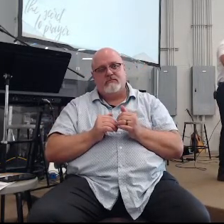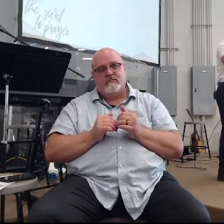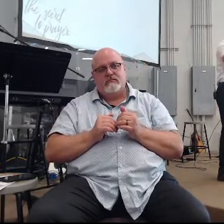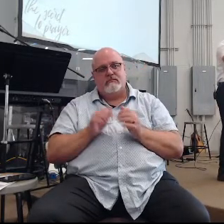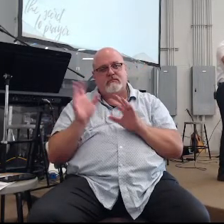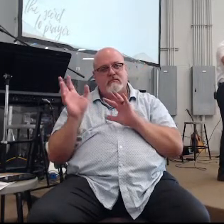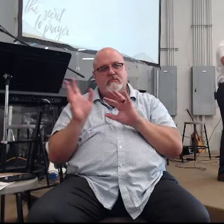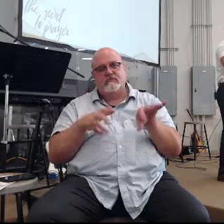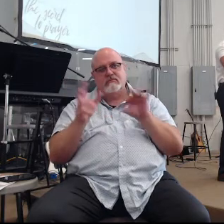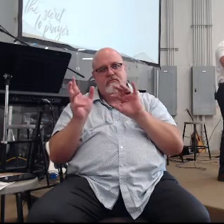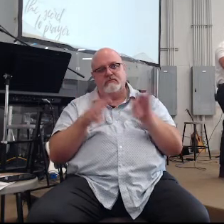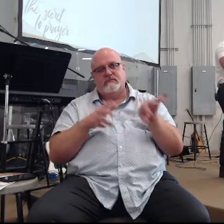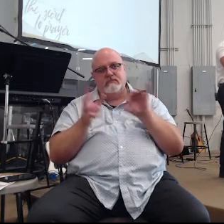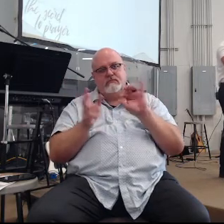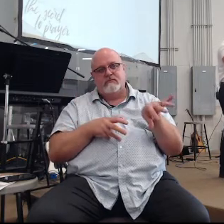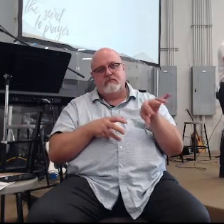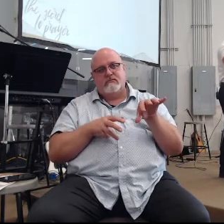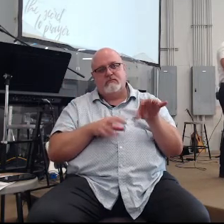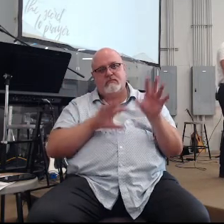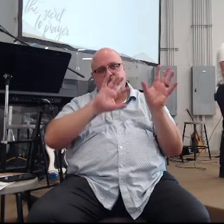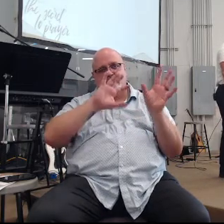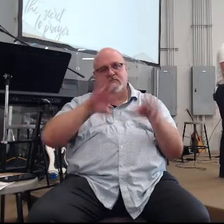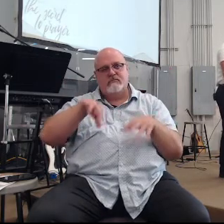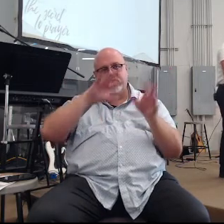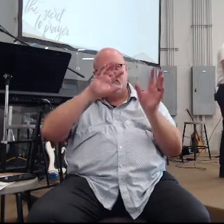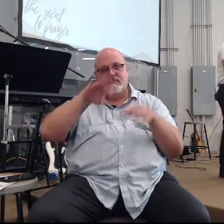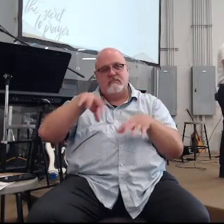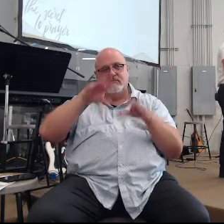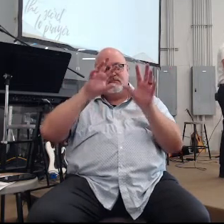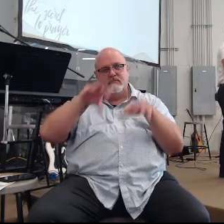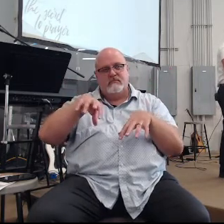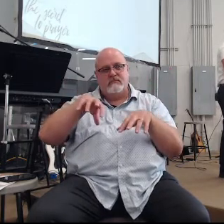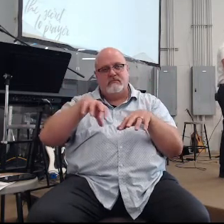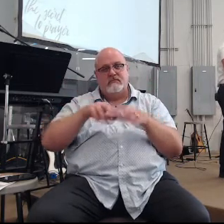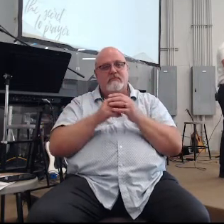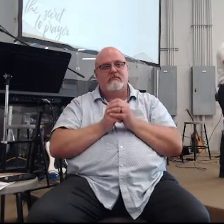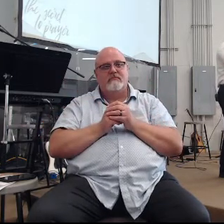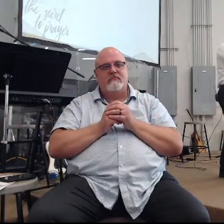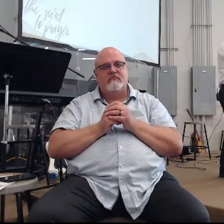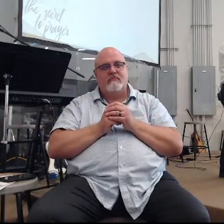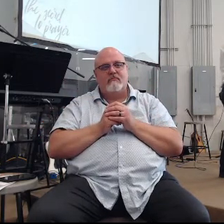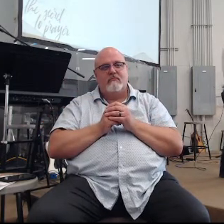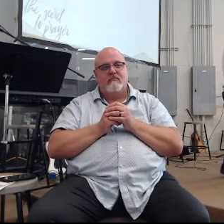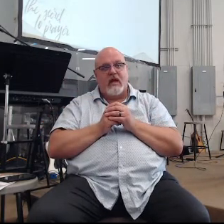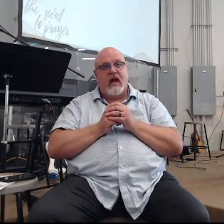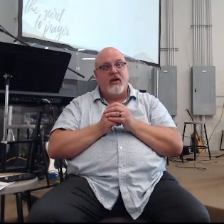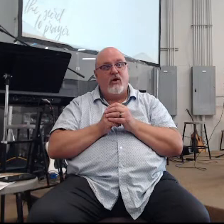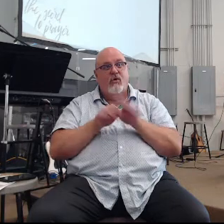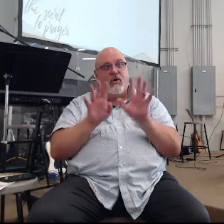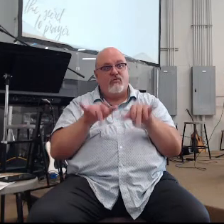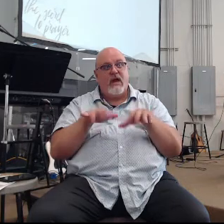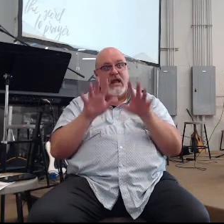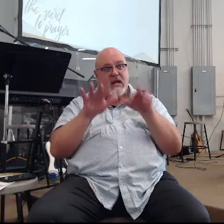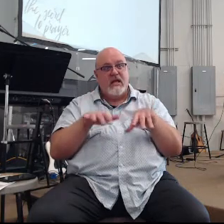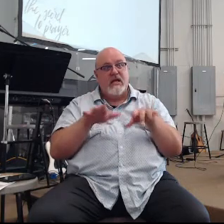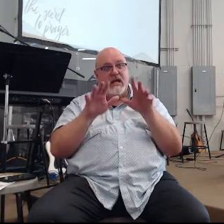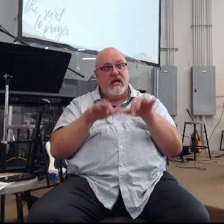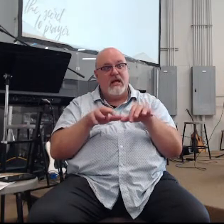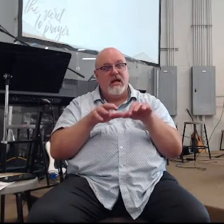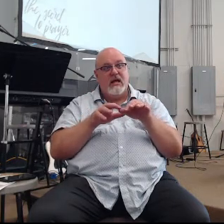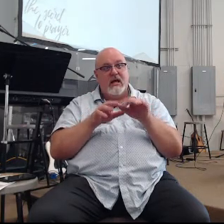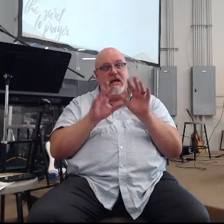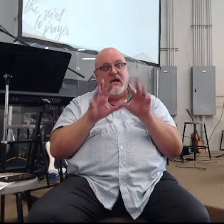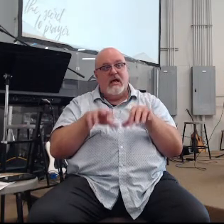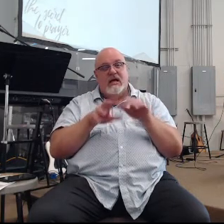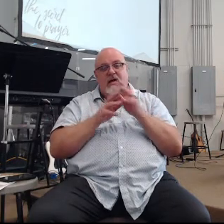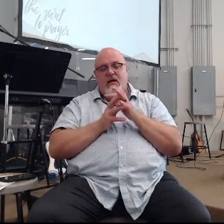to the second scene of Elijah do you remember what James says about Elijah just to show you that what we're about to read is way